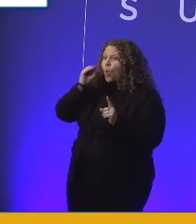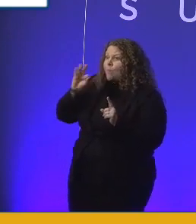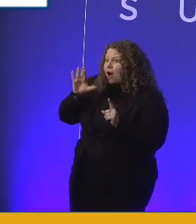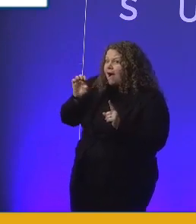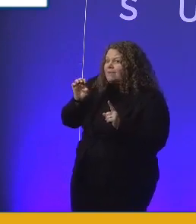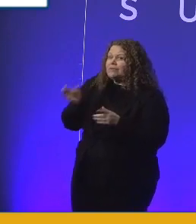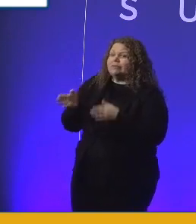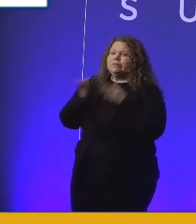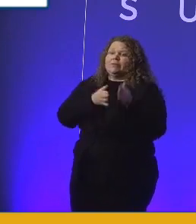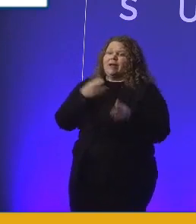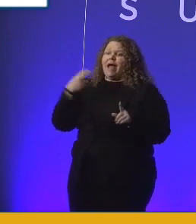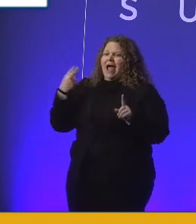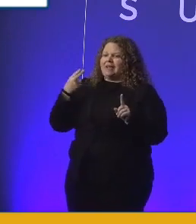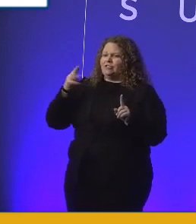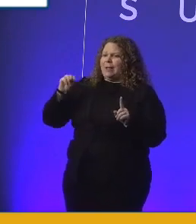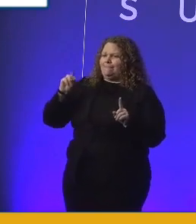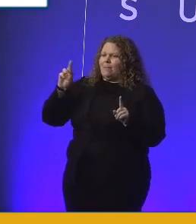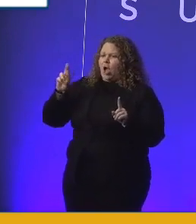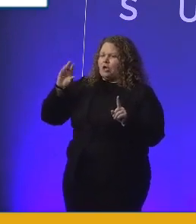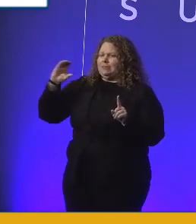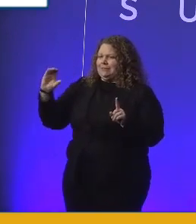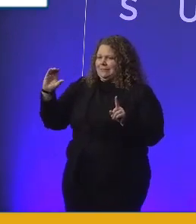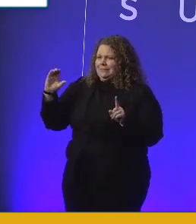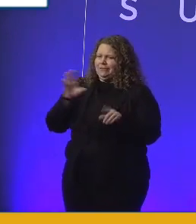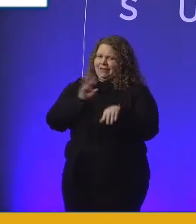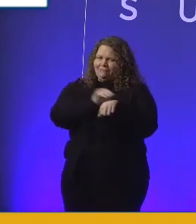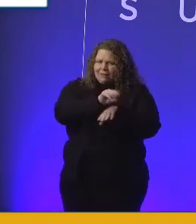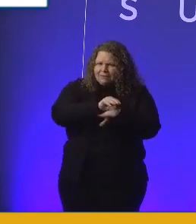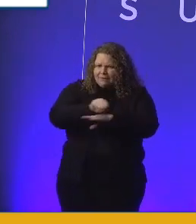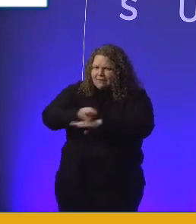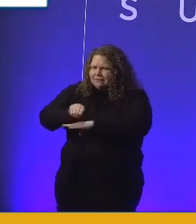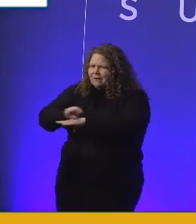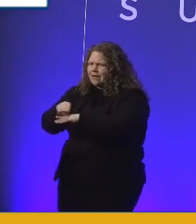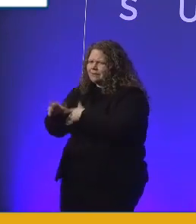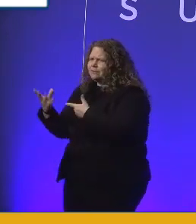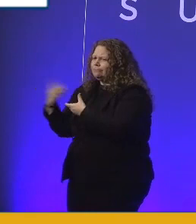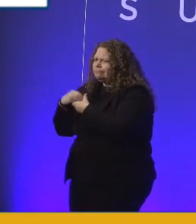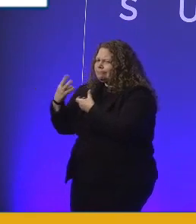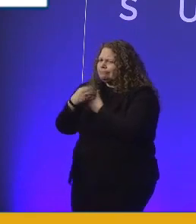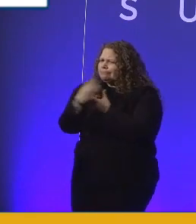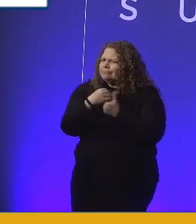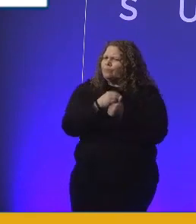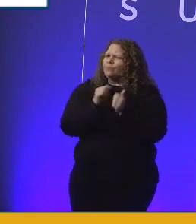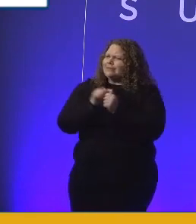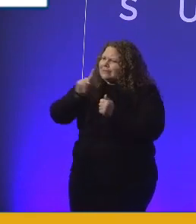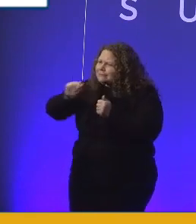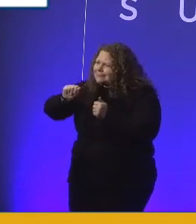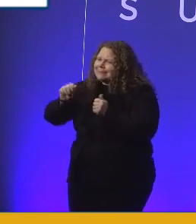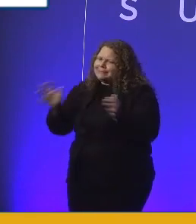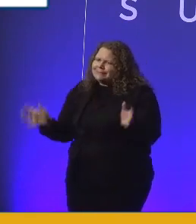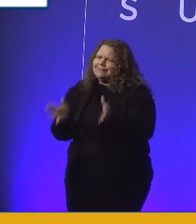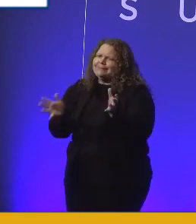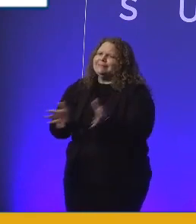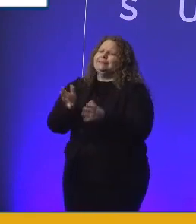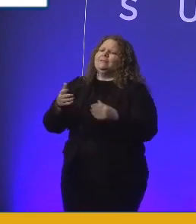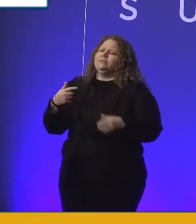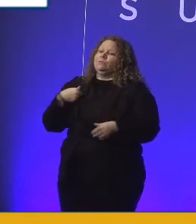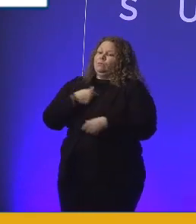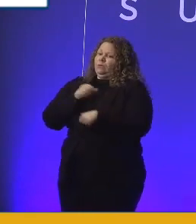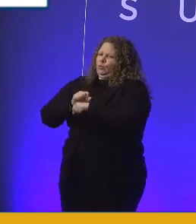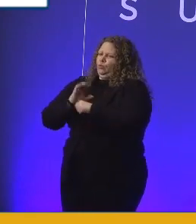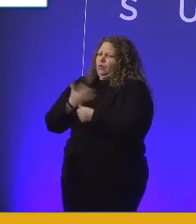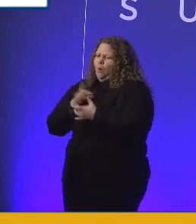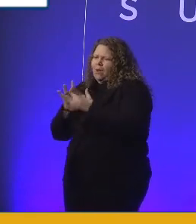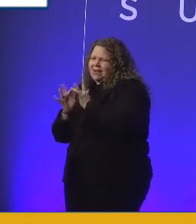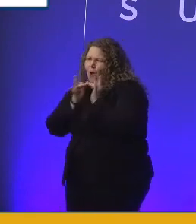about the routine inclusion of people with disabilities. And we want to, you know, we want to use our connections at Microsoft to really open those